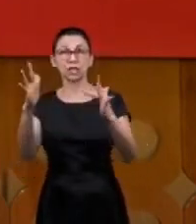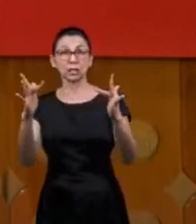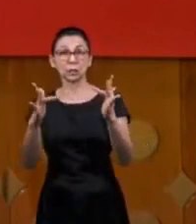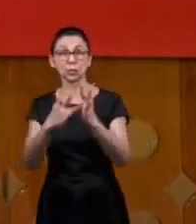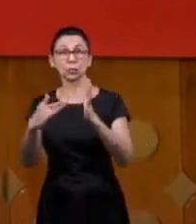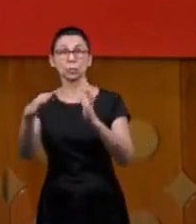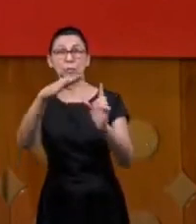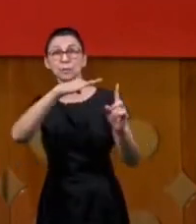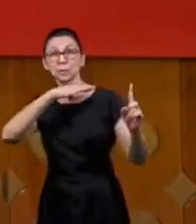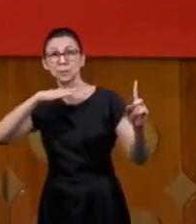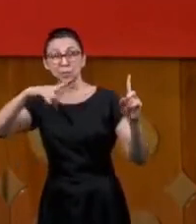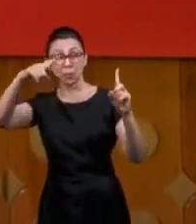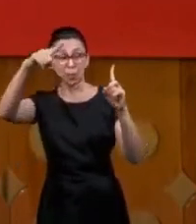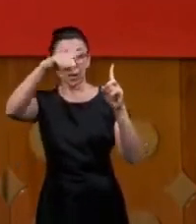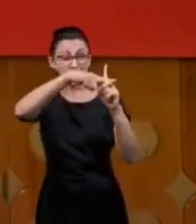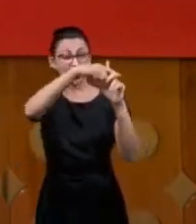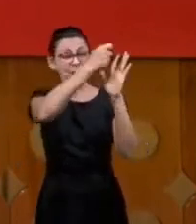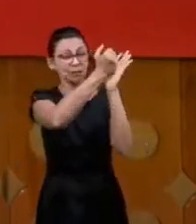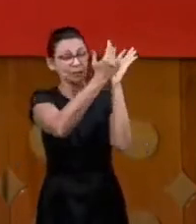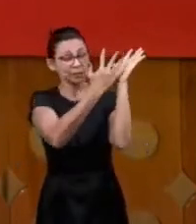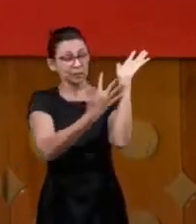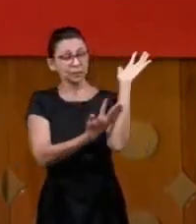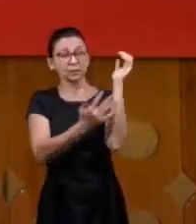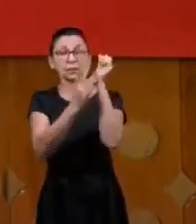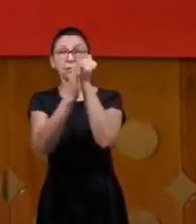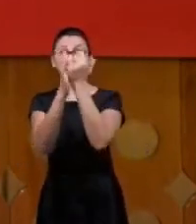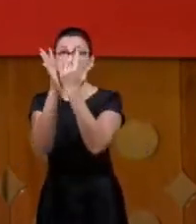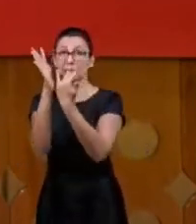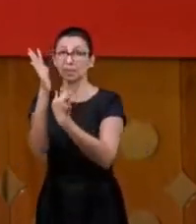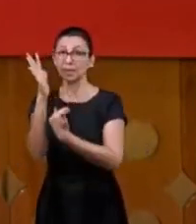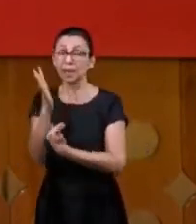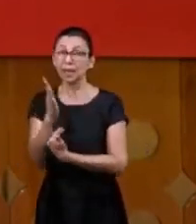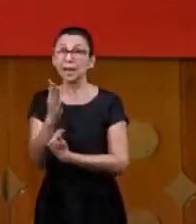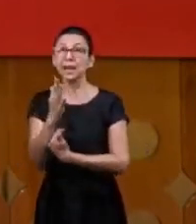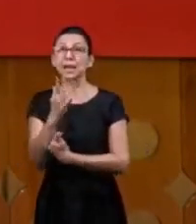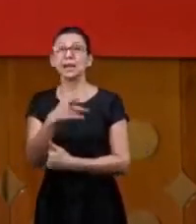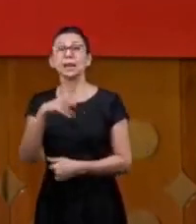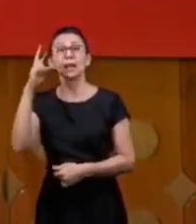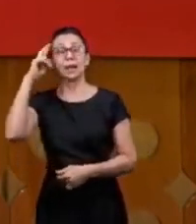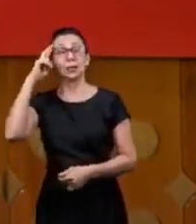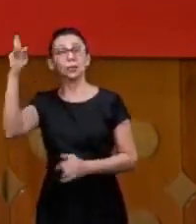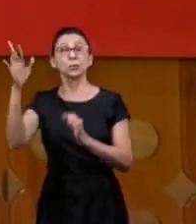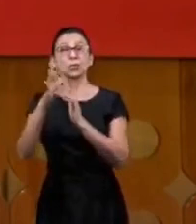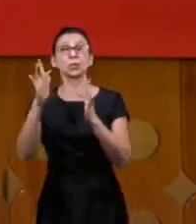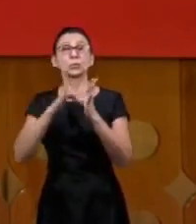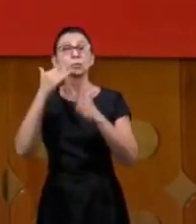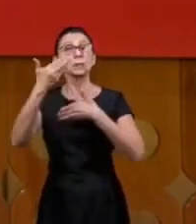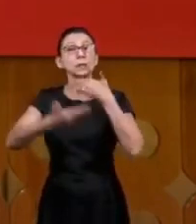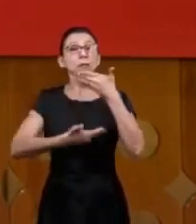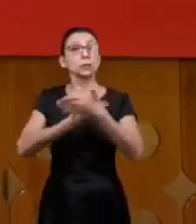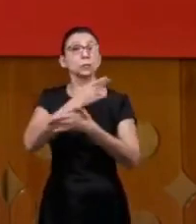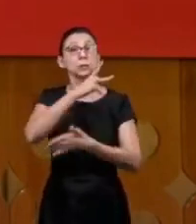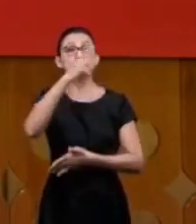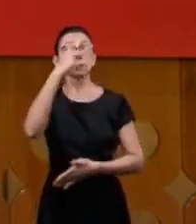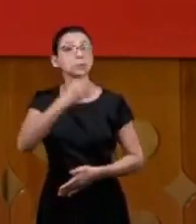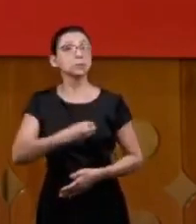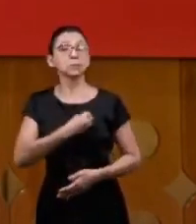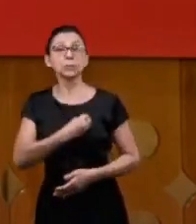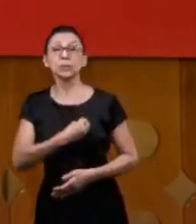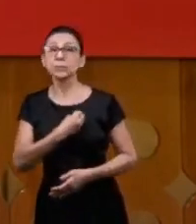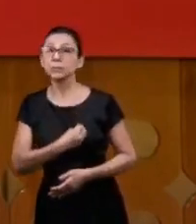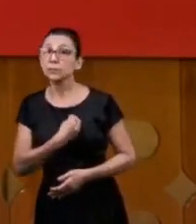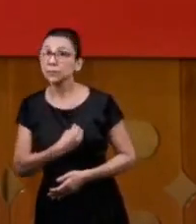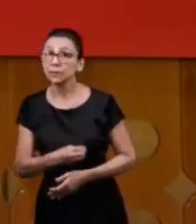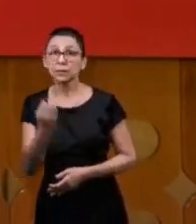on the cross he is the owner of your life it's not me it's not Gilberto it's the Lord we